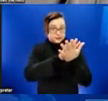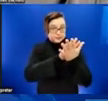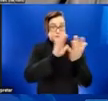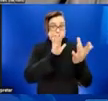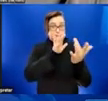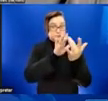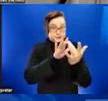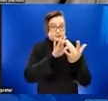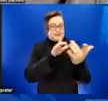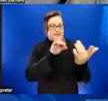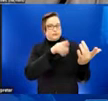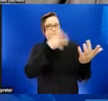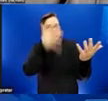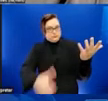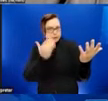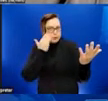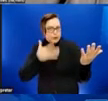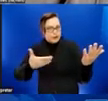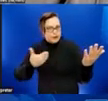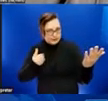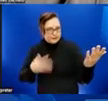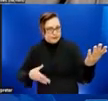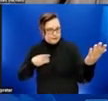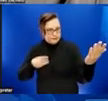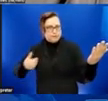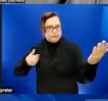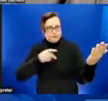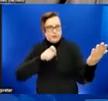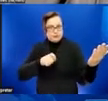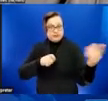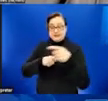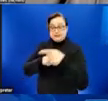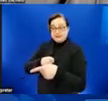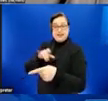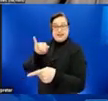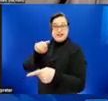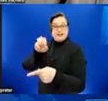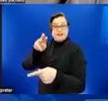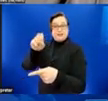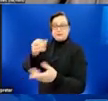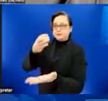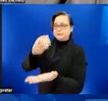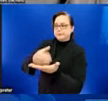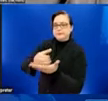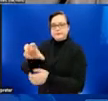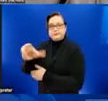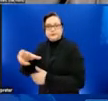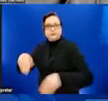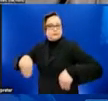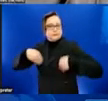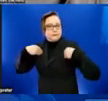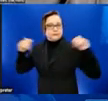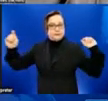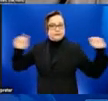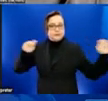avoid contact with items used by somebody with monkeypox, and wash your hands frequently. Lastly, we recommend